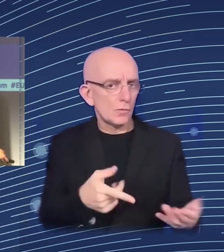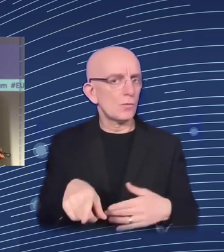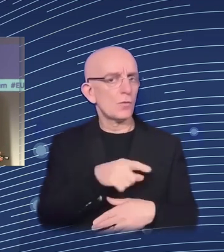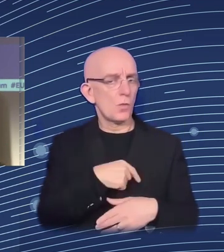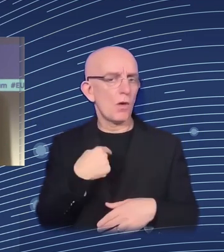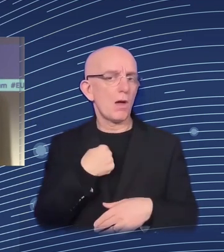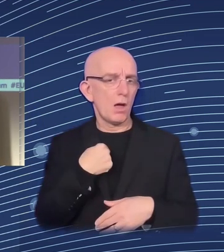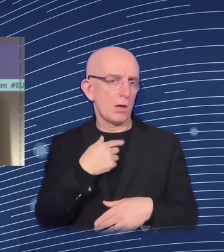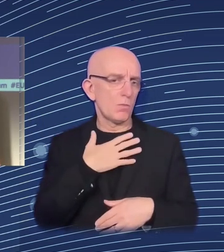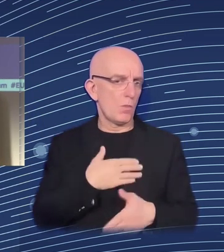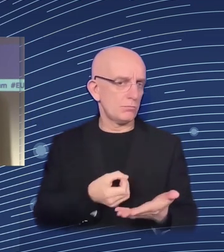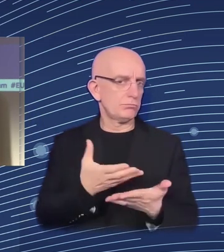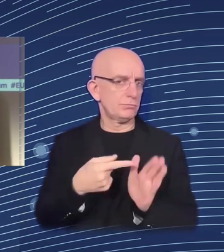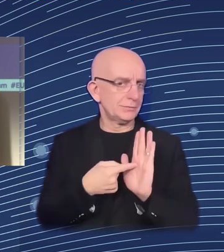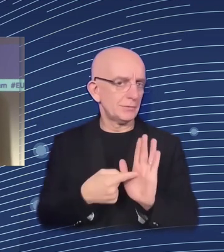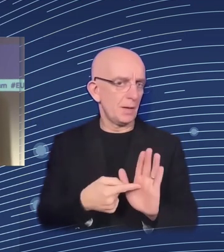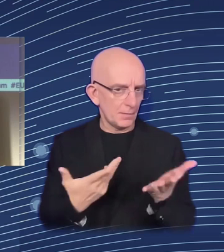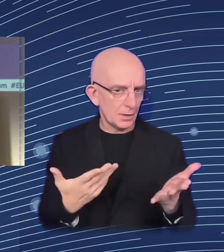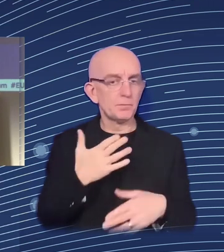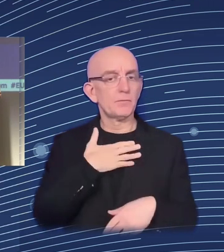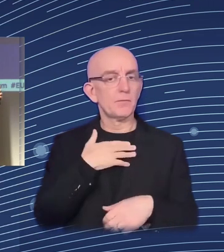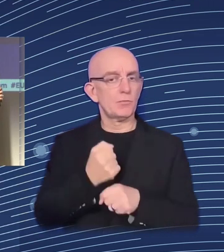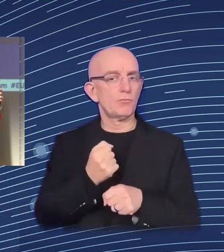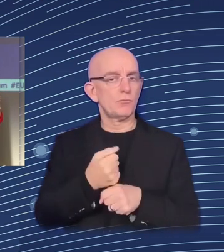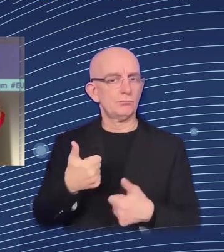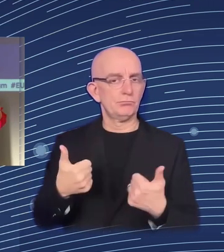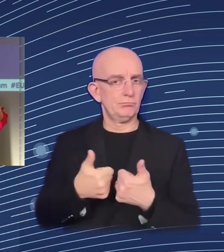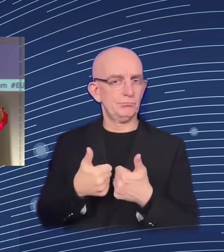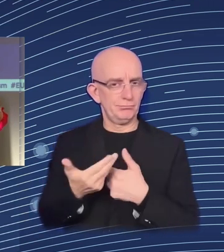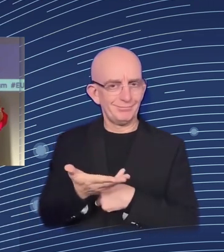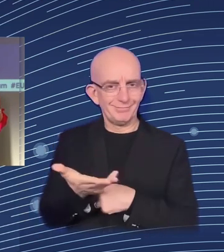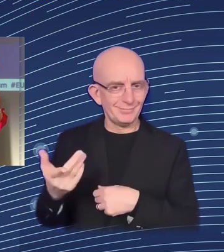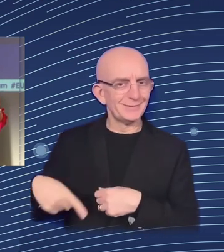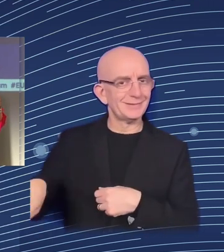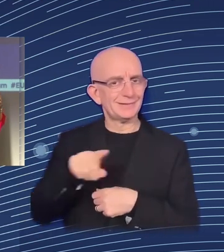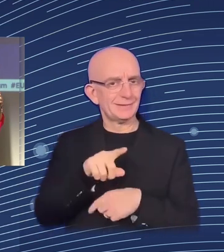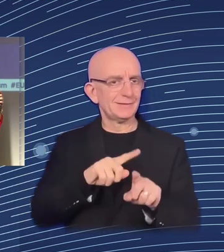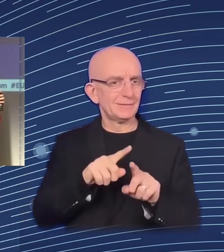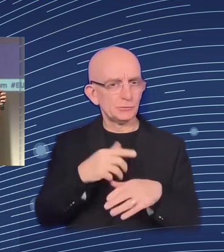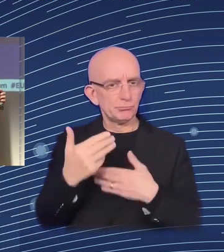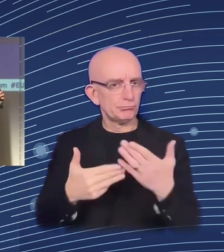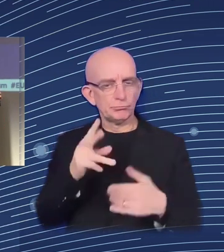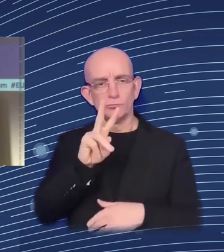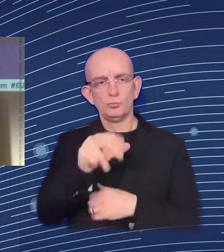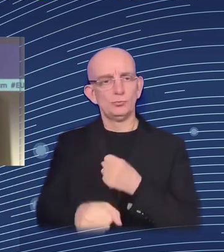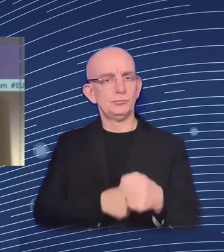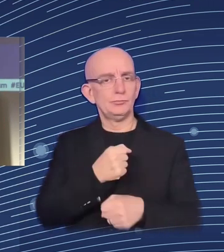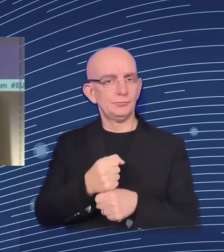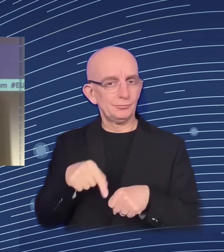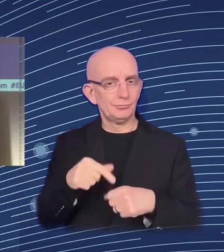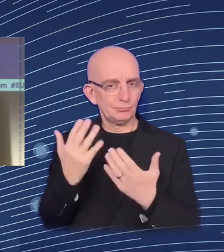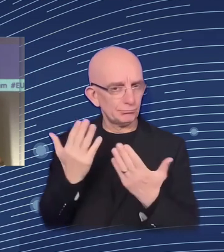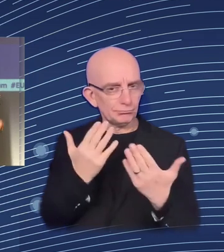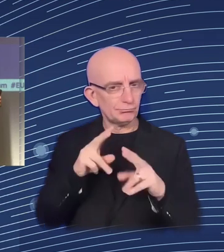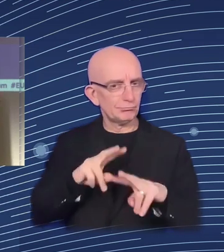this study, which basically attempt to measure the impact of the digital transformation on poverty and on inequality.